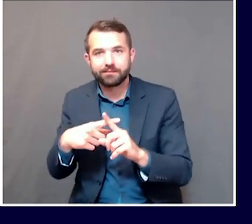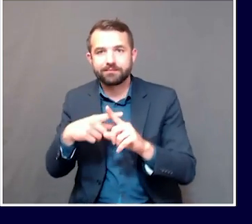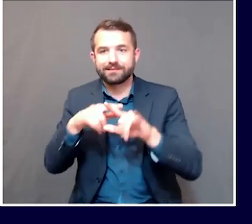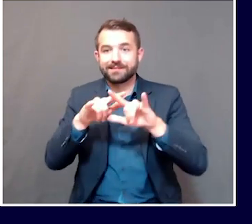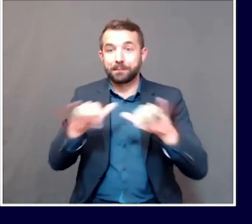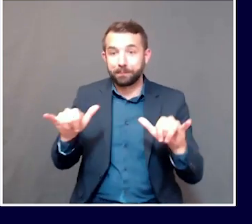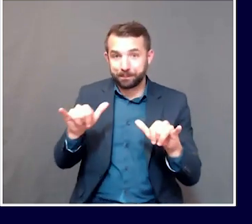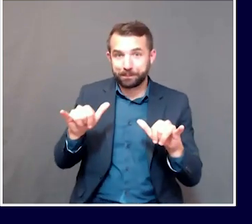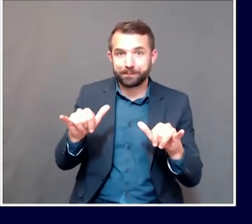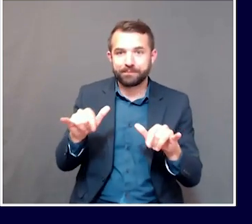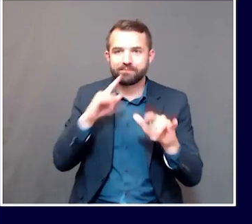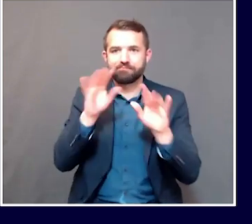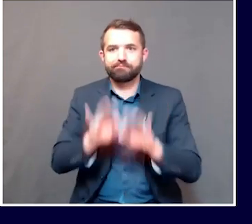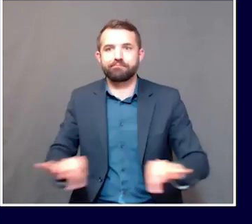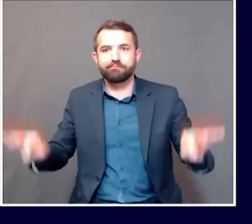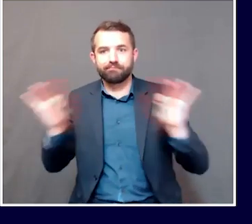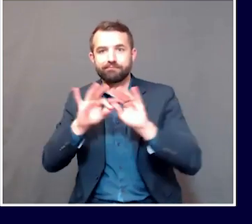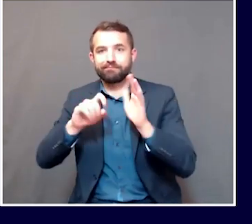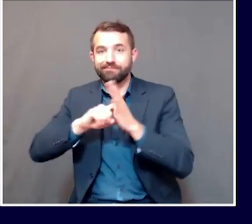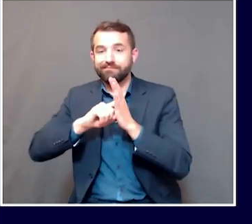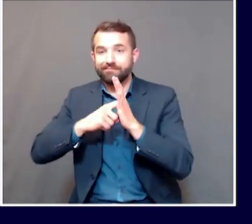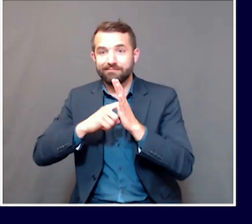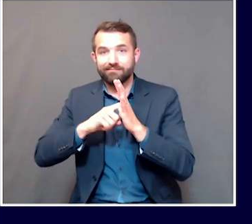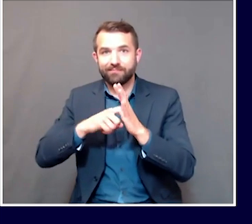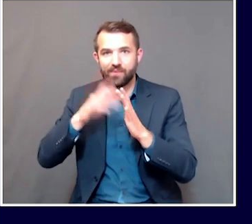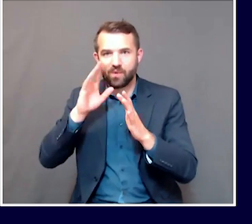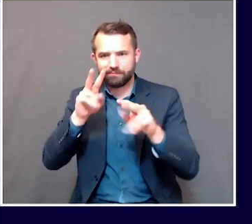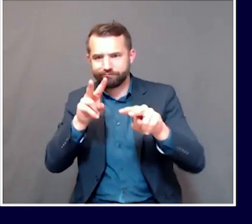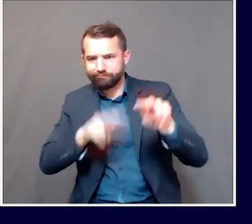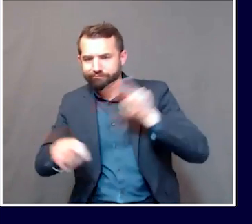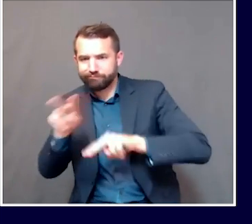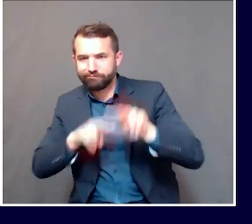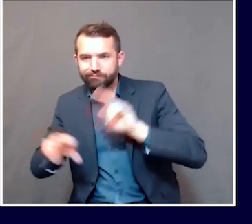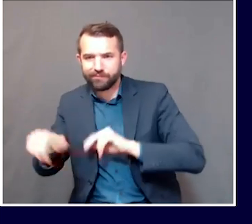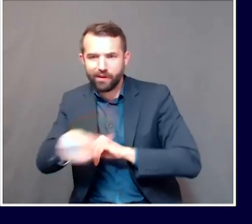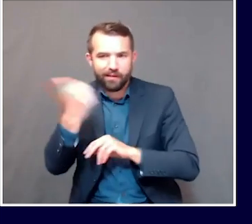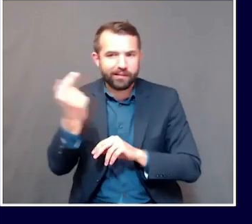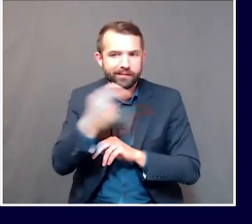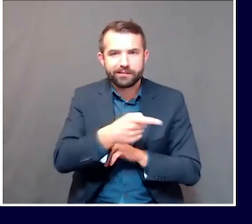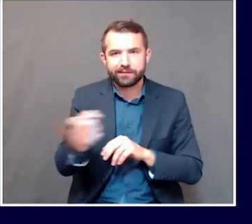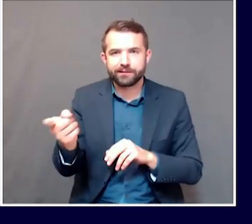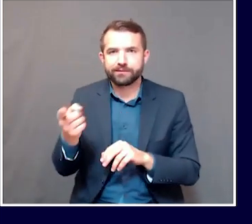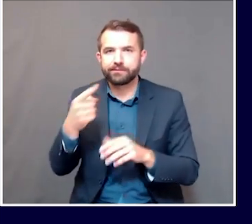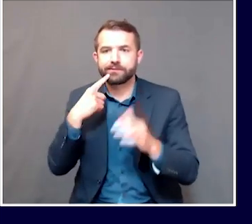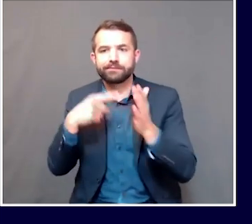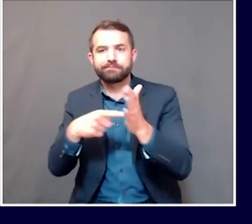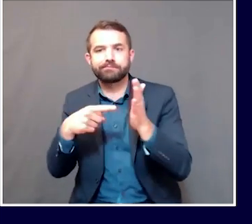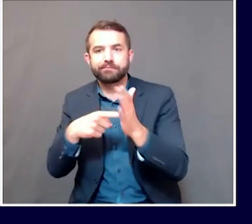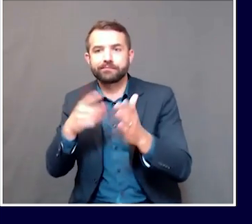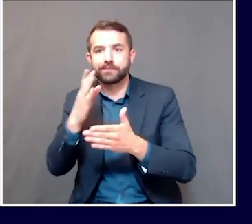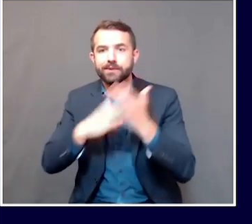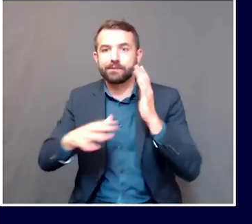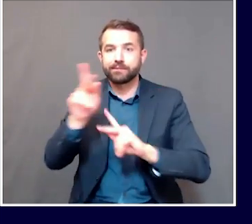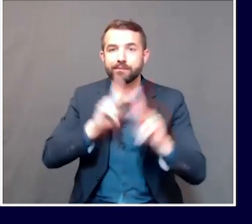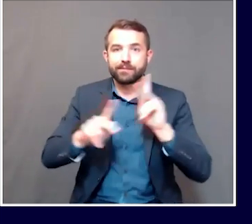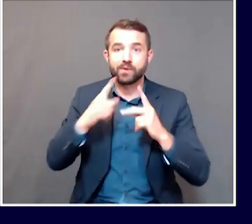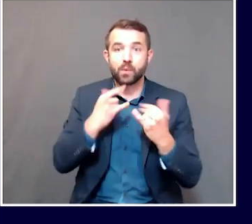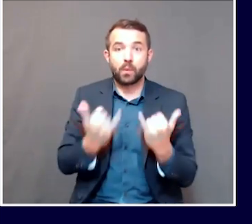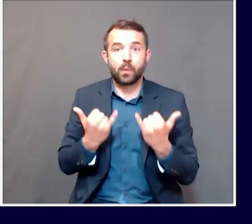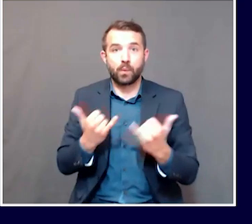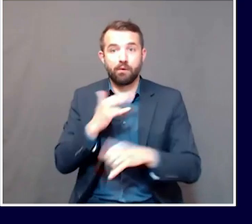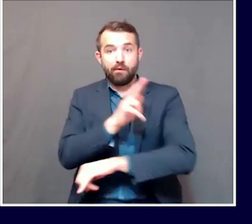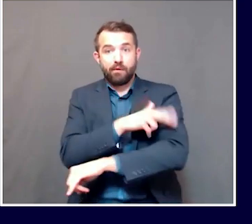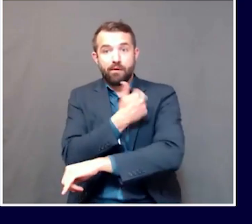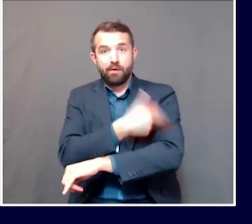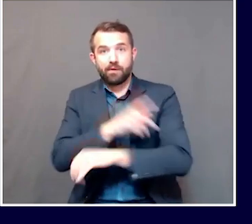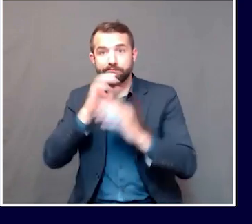sure that we're on the lookout for concerning signs. For example, other individuals who may be in the hospital, who may be on ventilators.